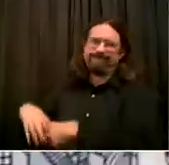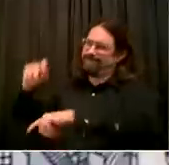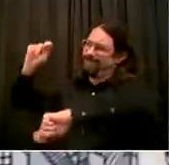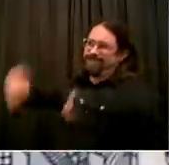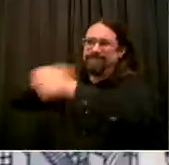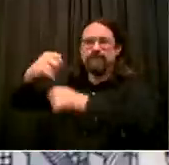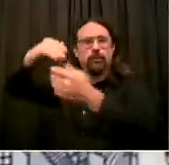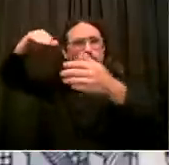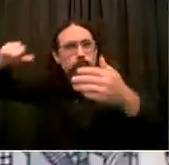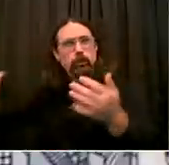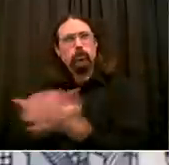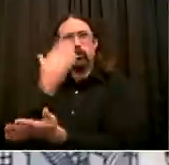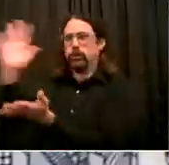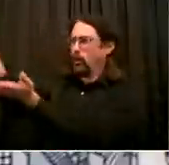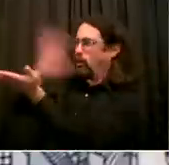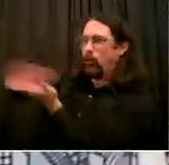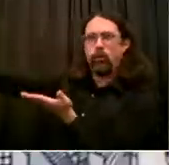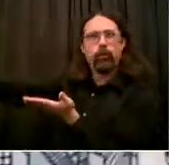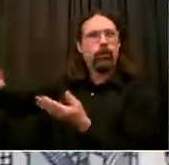job done.